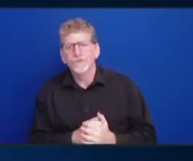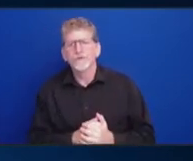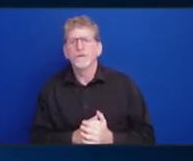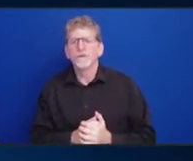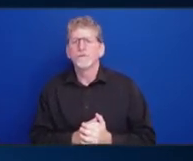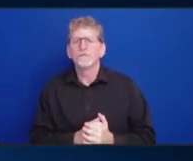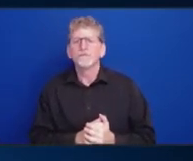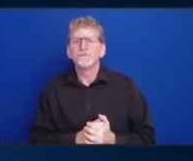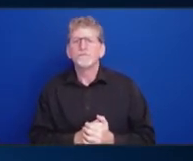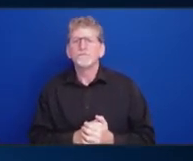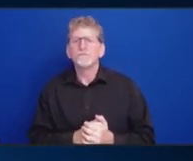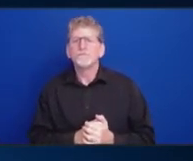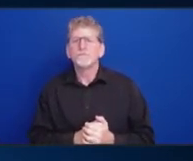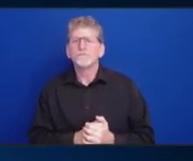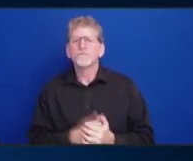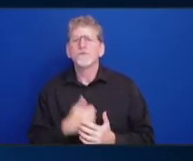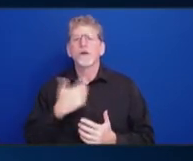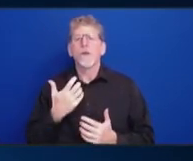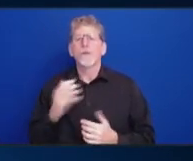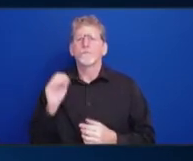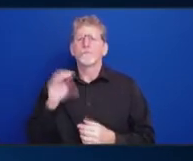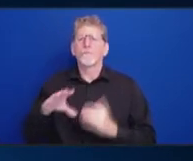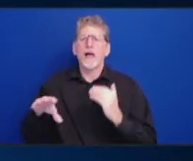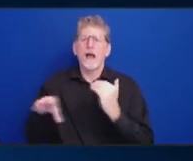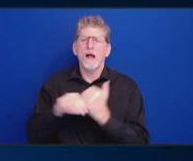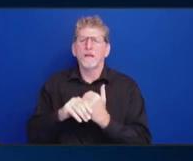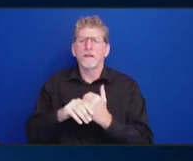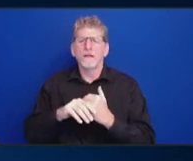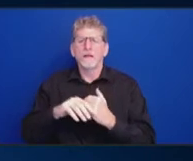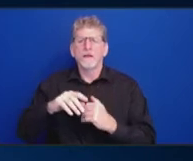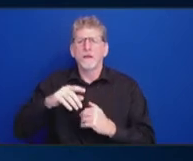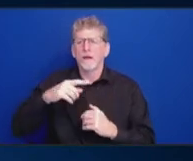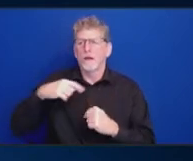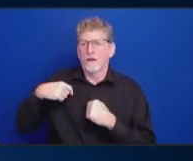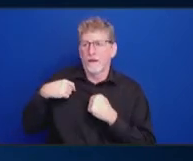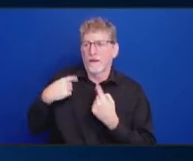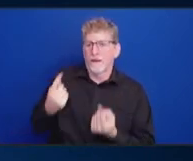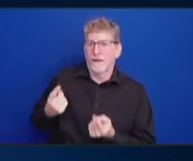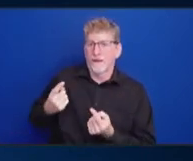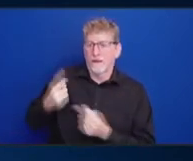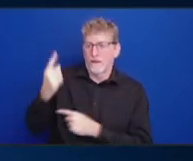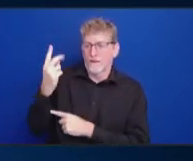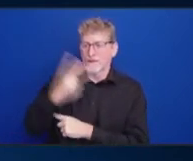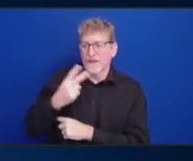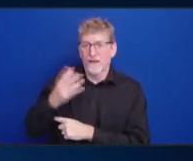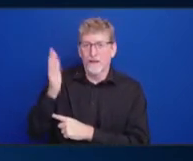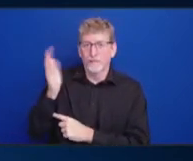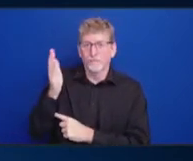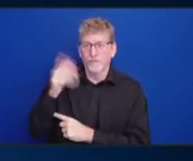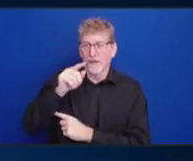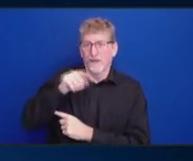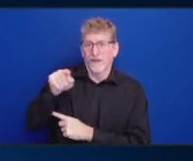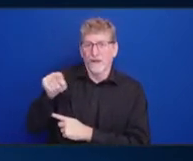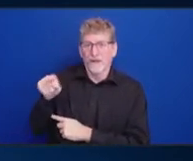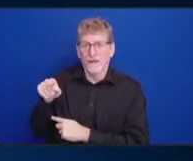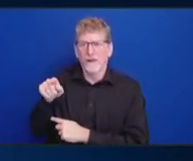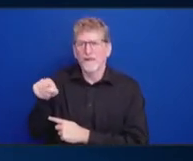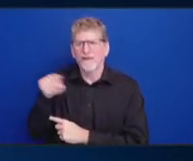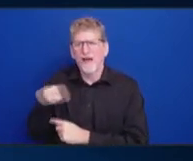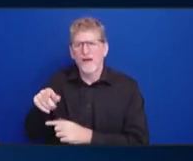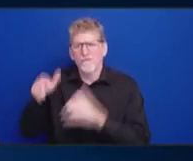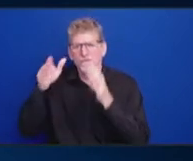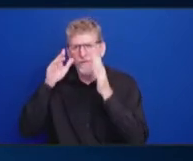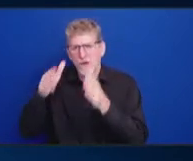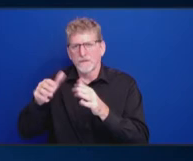everyone to present the last couple of days, it's focused the agencies on